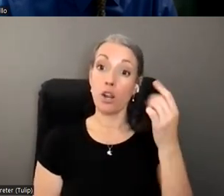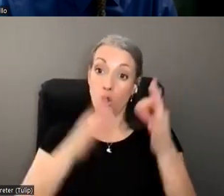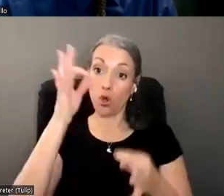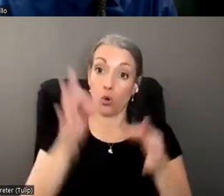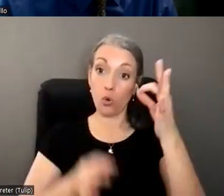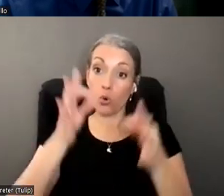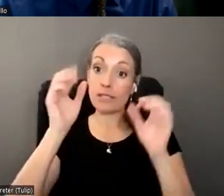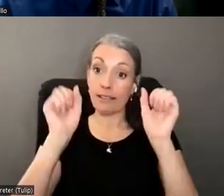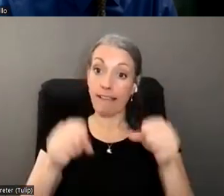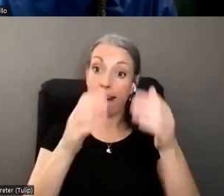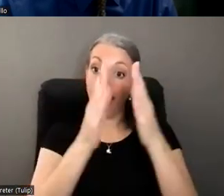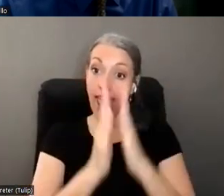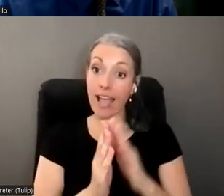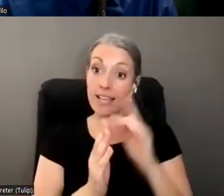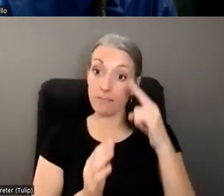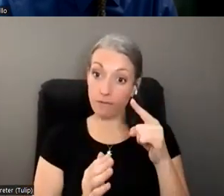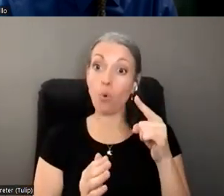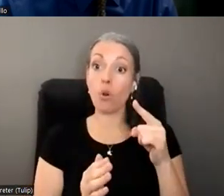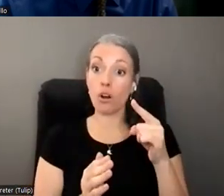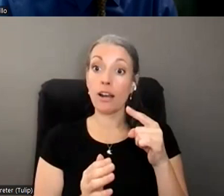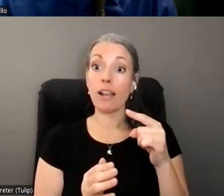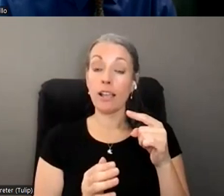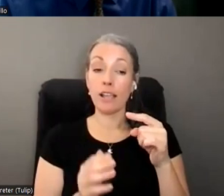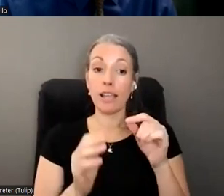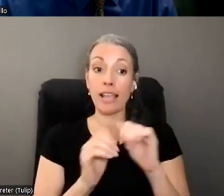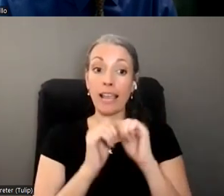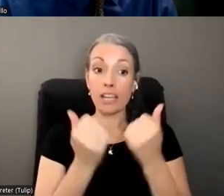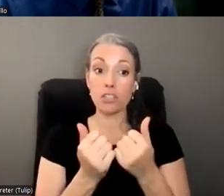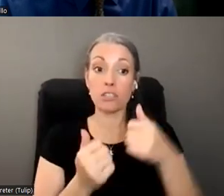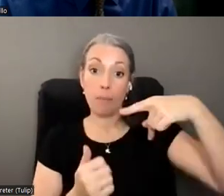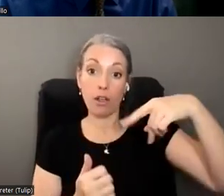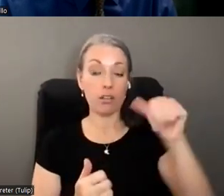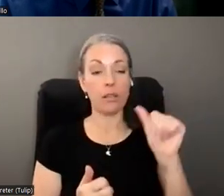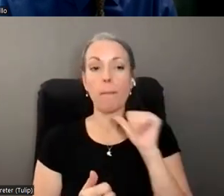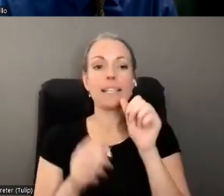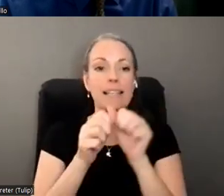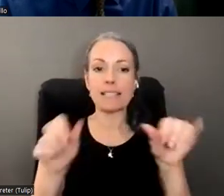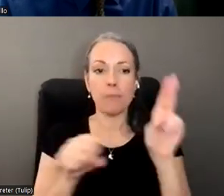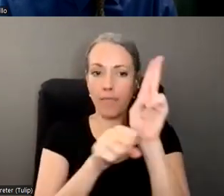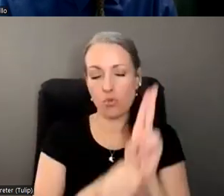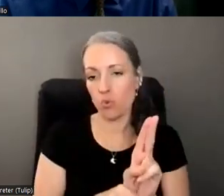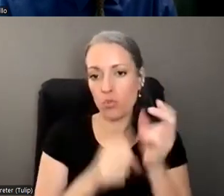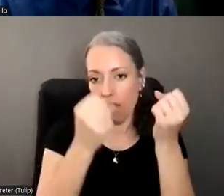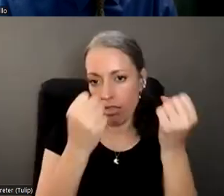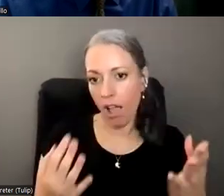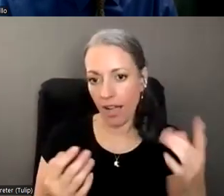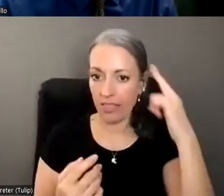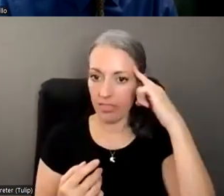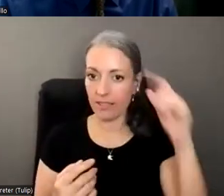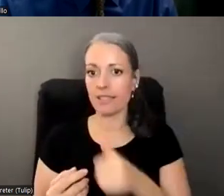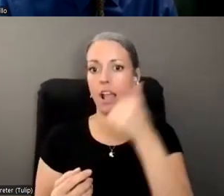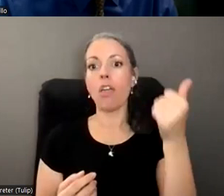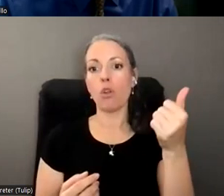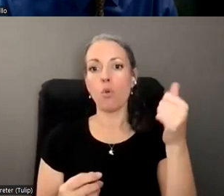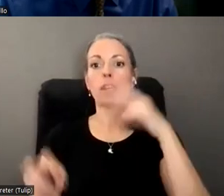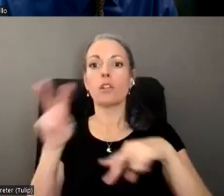ask for accountings by agents of powers of attorneys, but it's not a system that's used very much. I think that's another one that needs to be looked